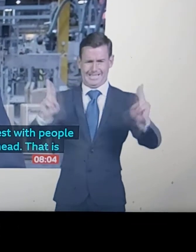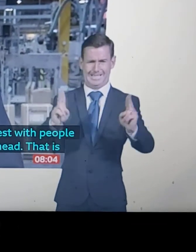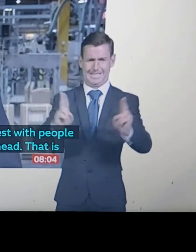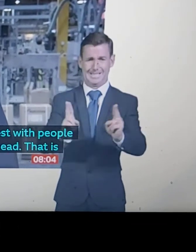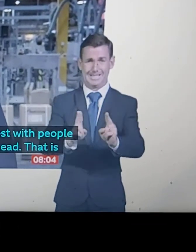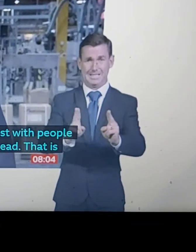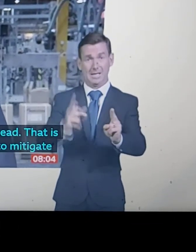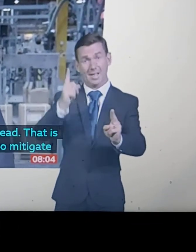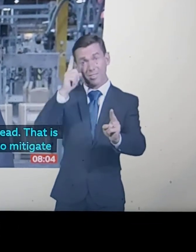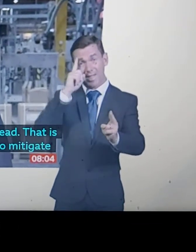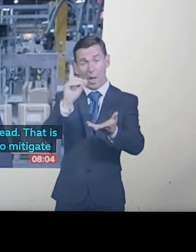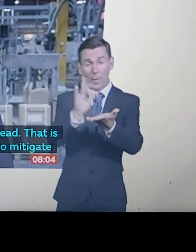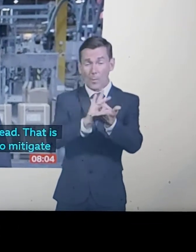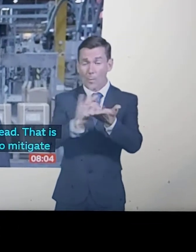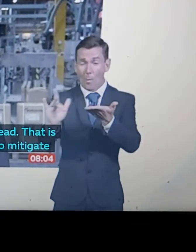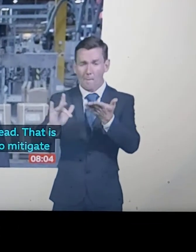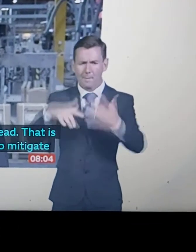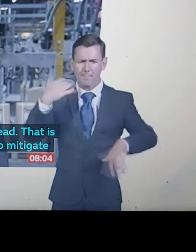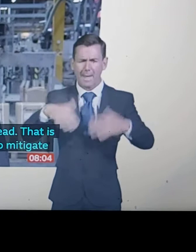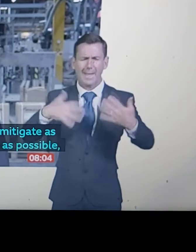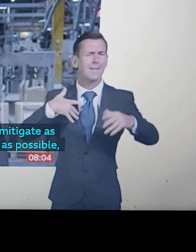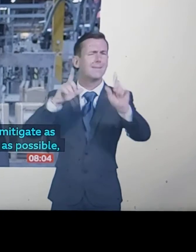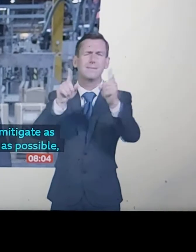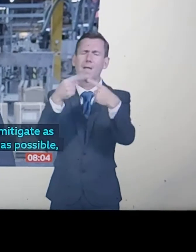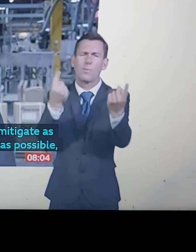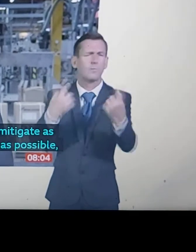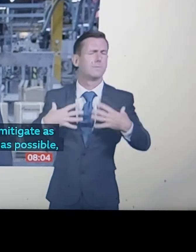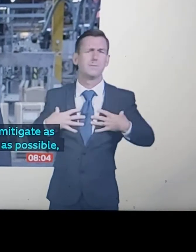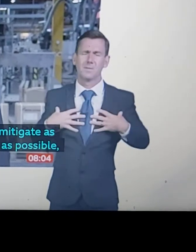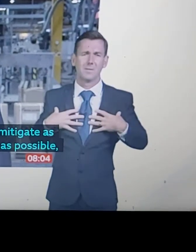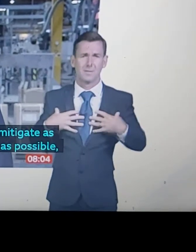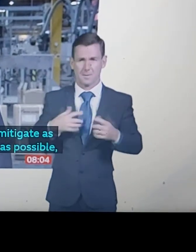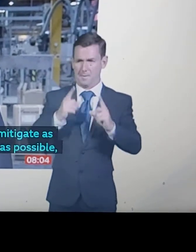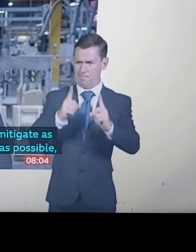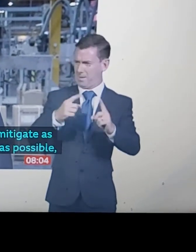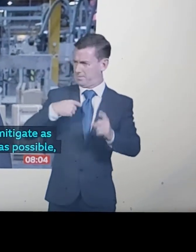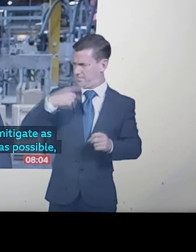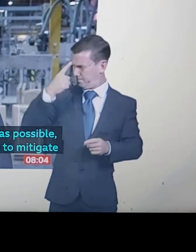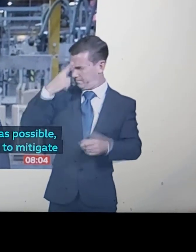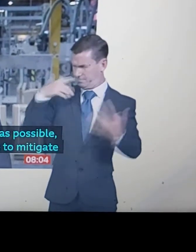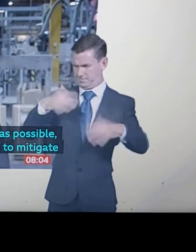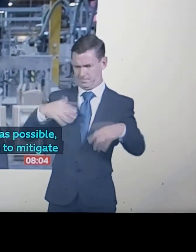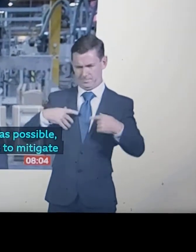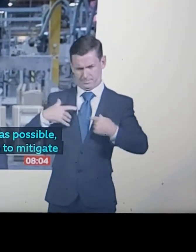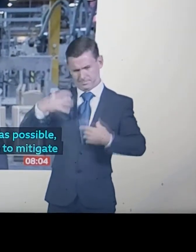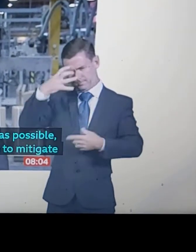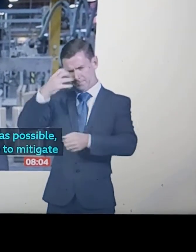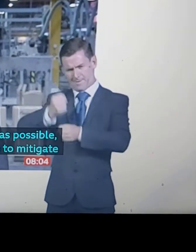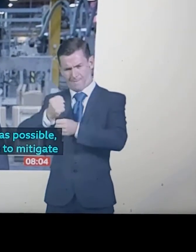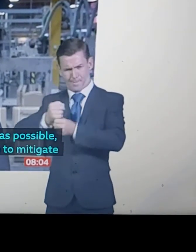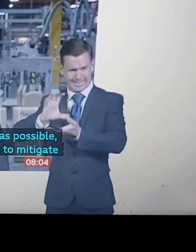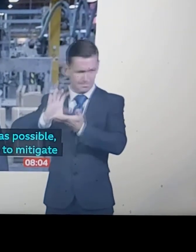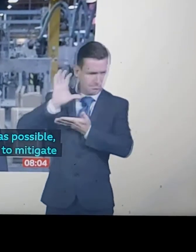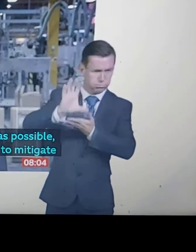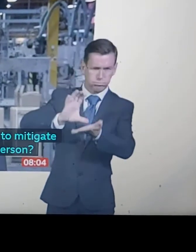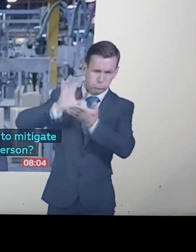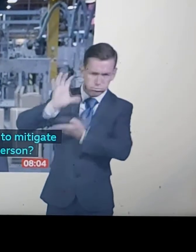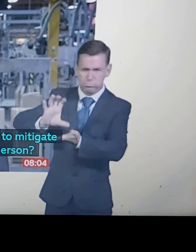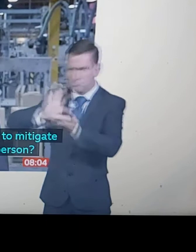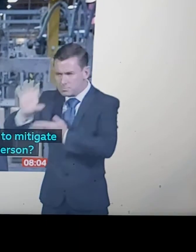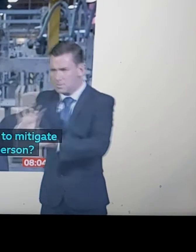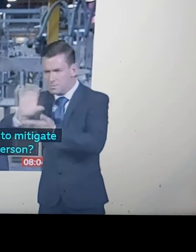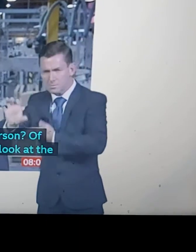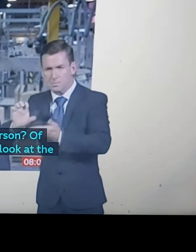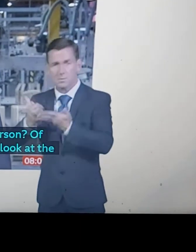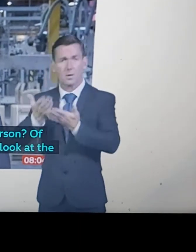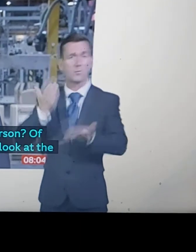able to mitigate all of it for every single person? Of course not. But when I look at the totality of what we've done, I do know that it stacks up as being one